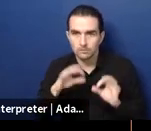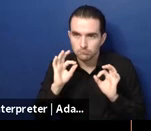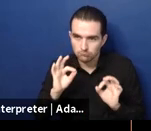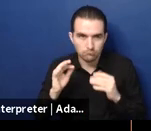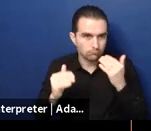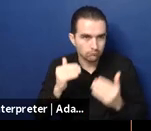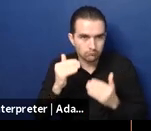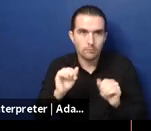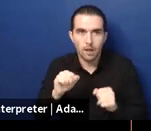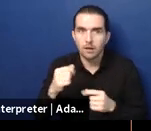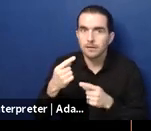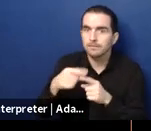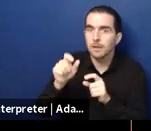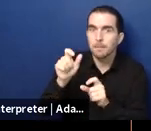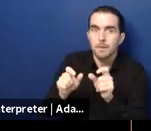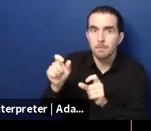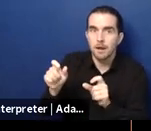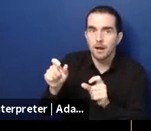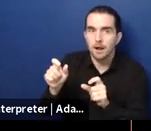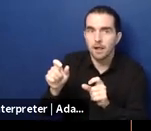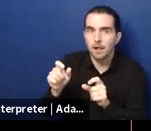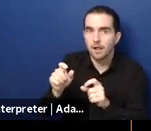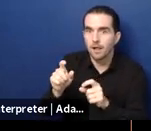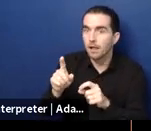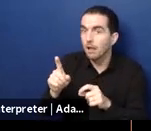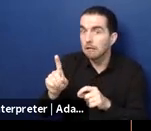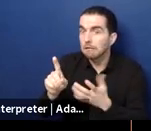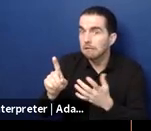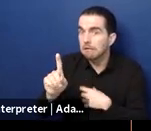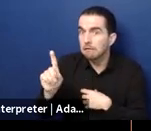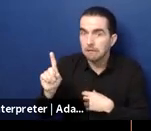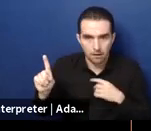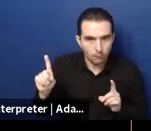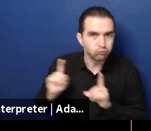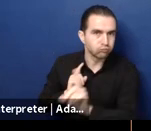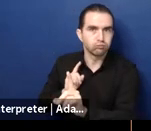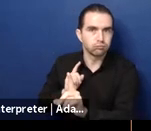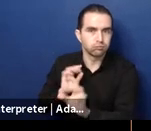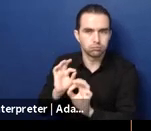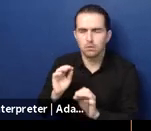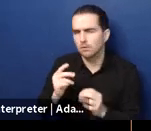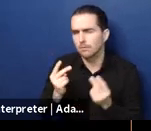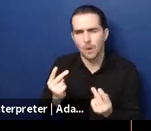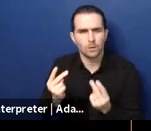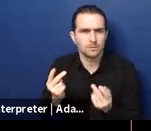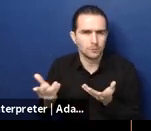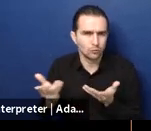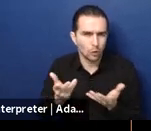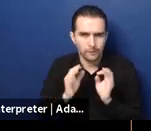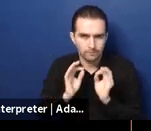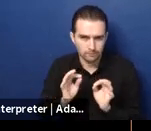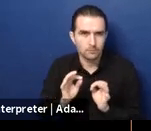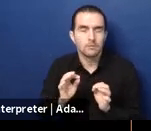the district hospitals will offer a better one for us and last we want to introduce some more